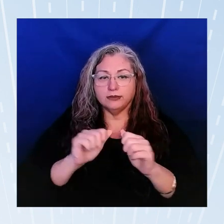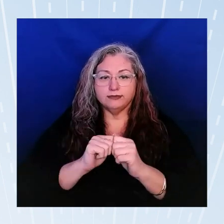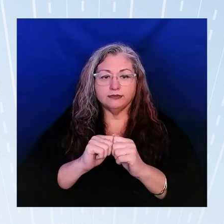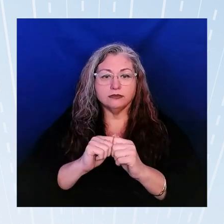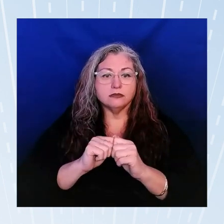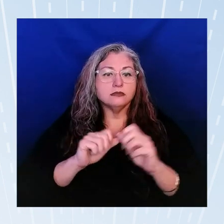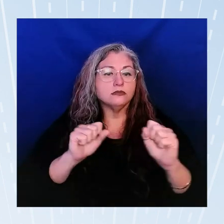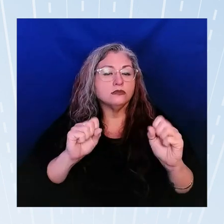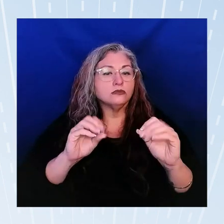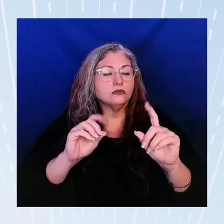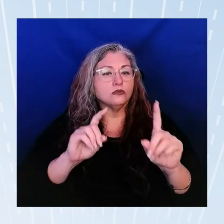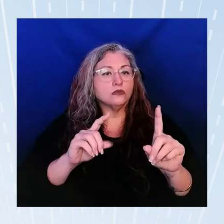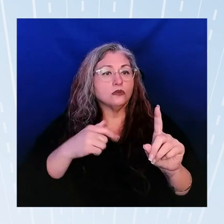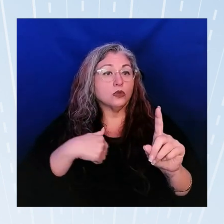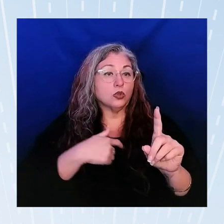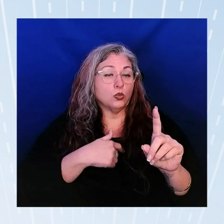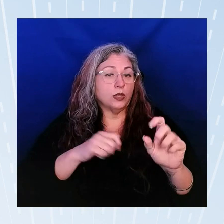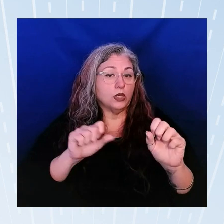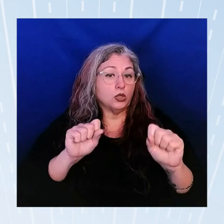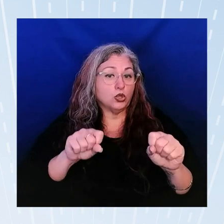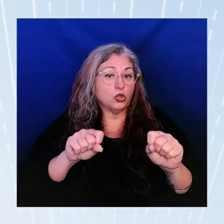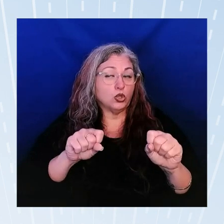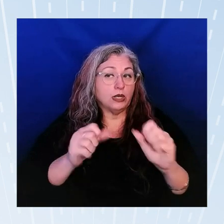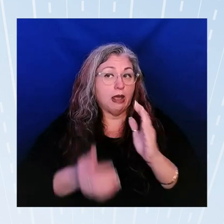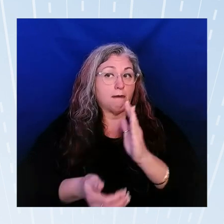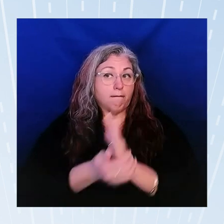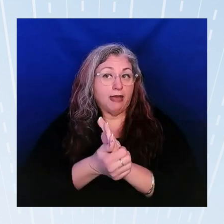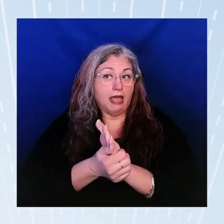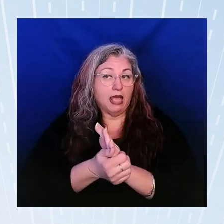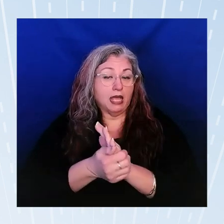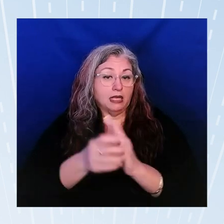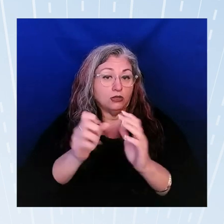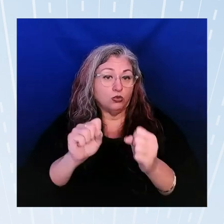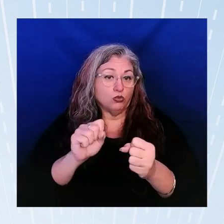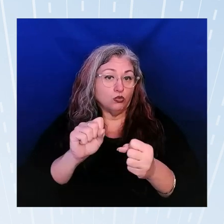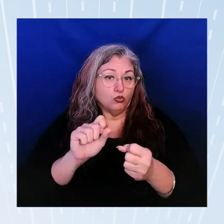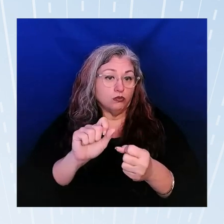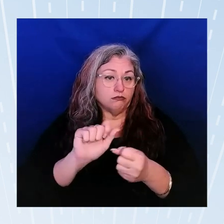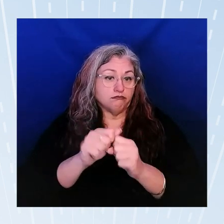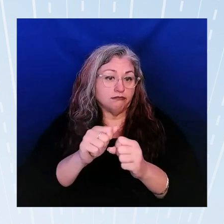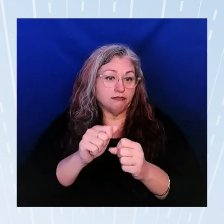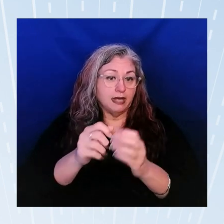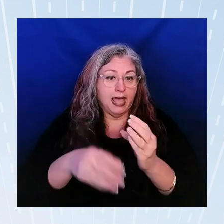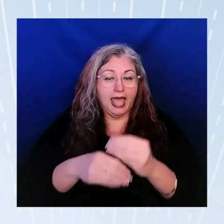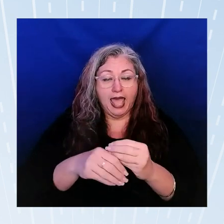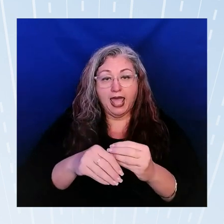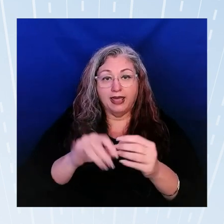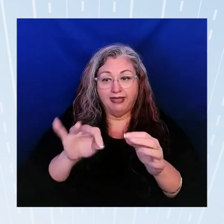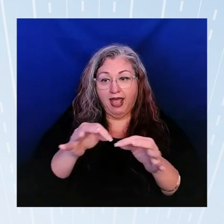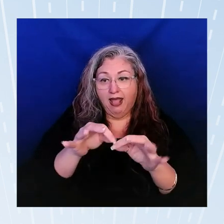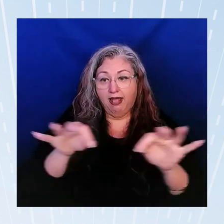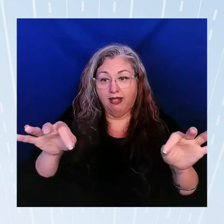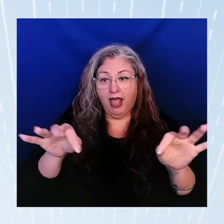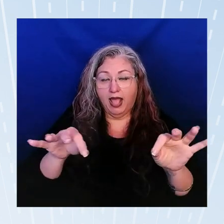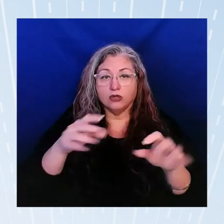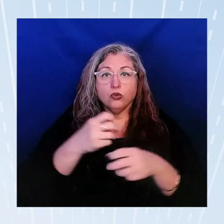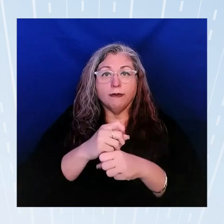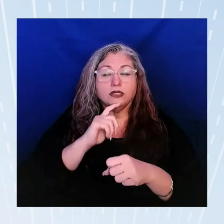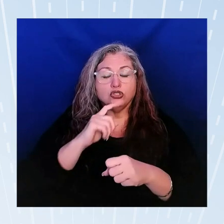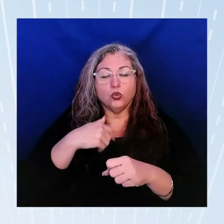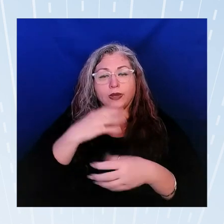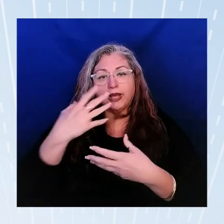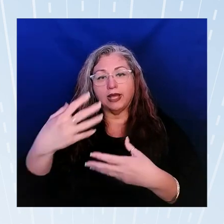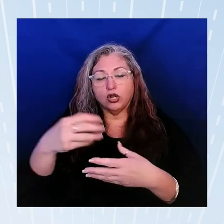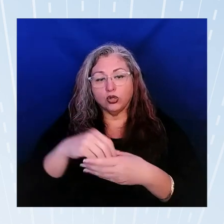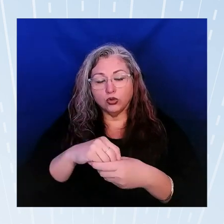uh we could we could amend it to add that uh that line to make sure that we include